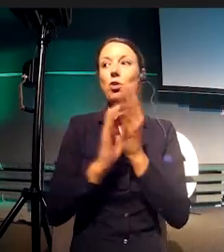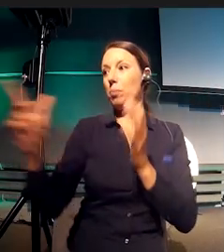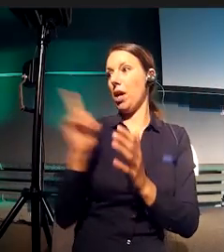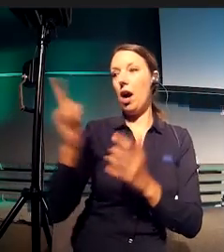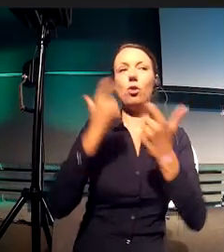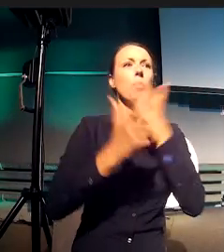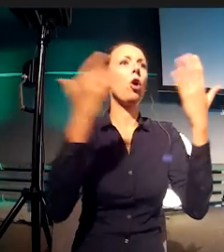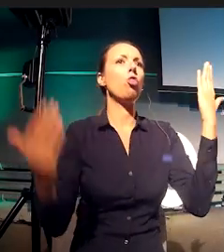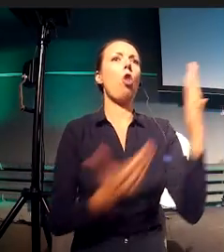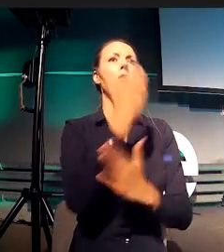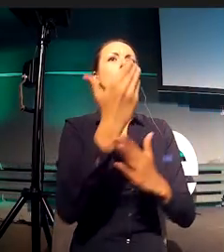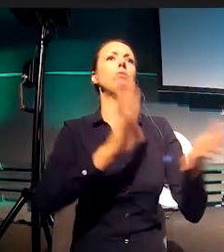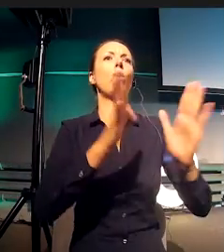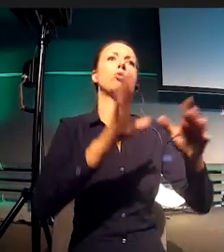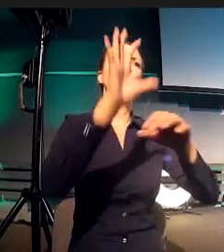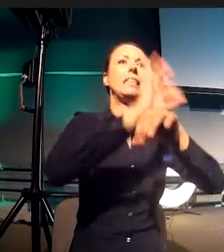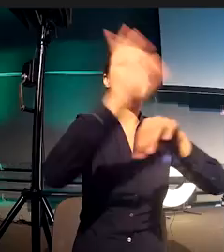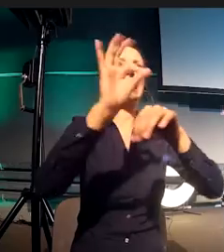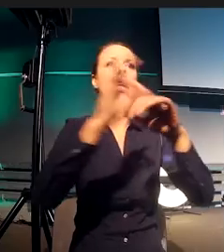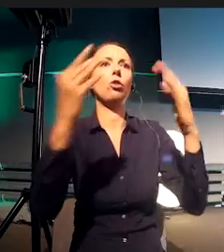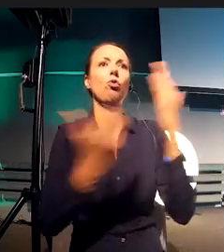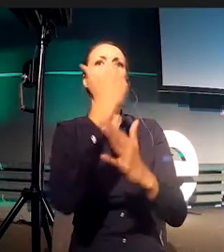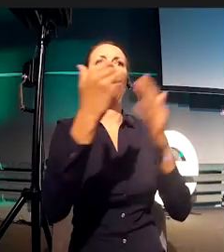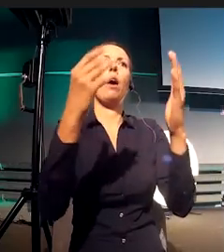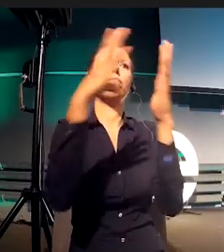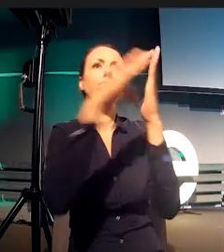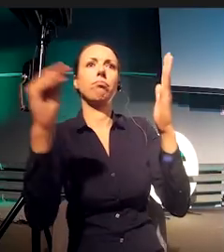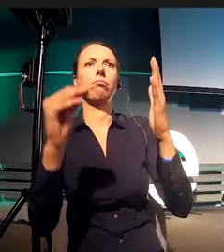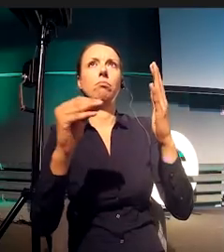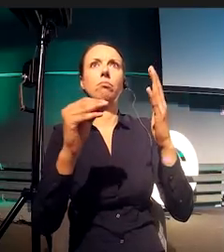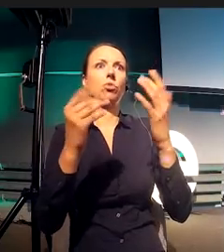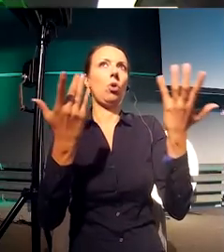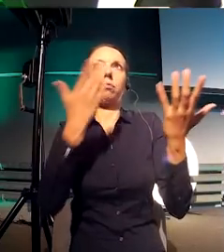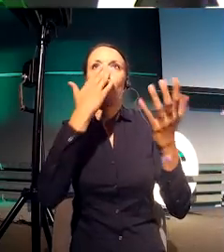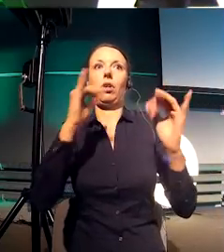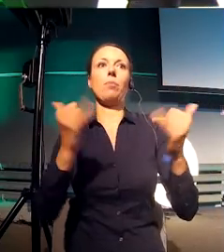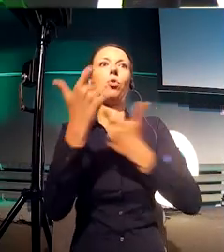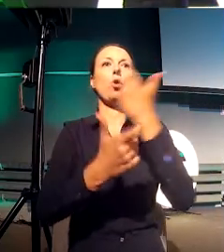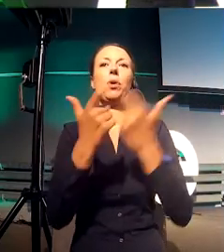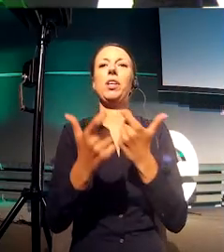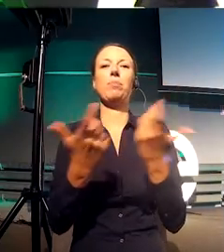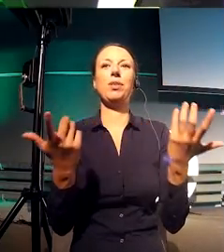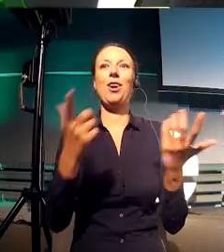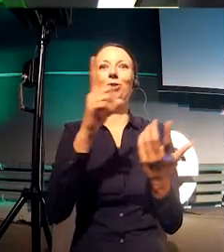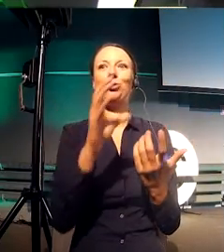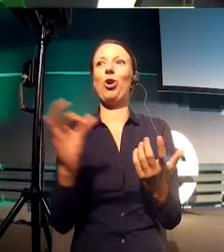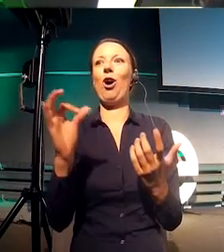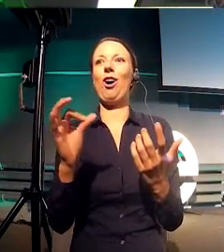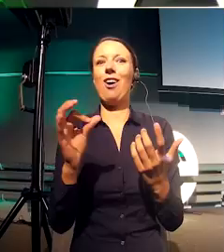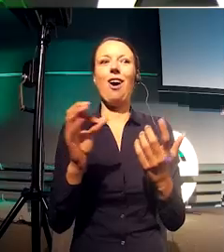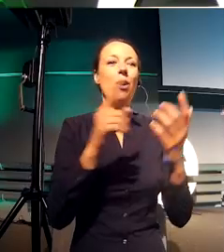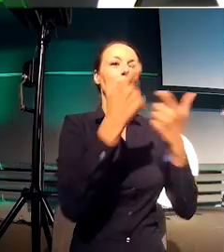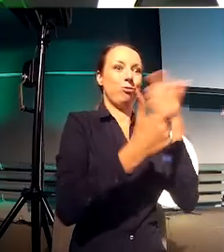get something and then all of a sudden it completes it with something completely different that's surprising,